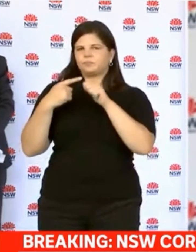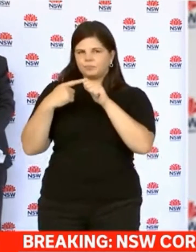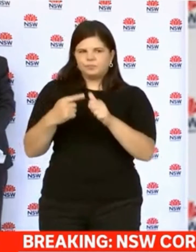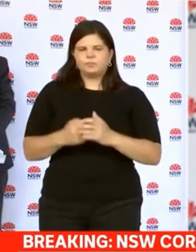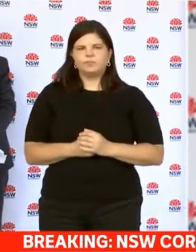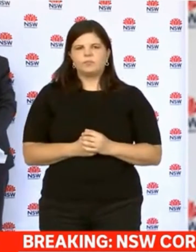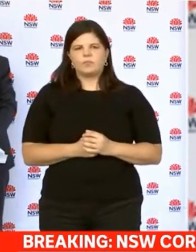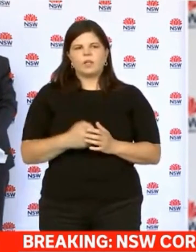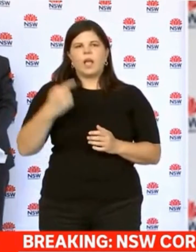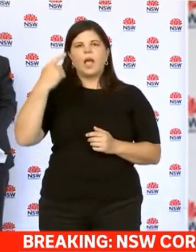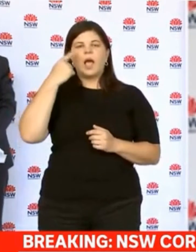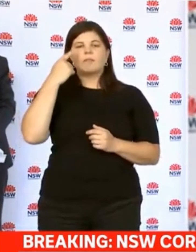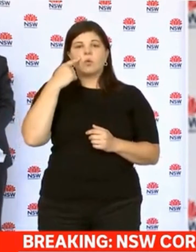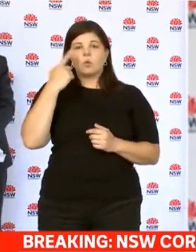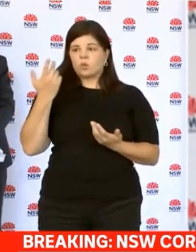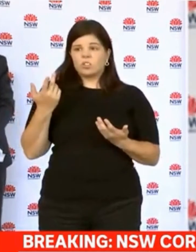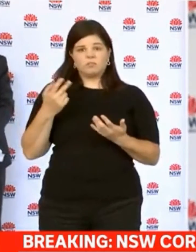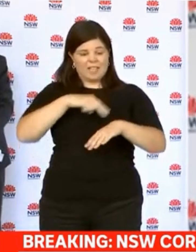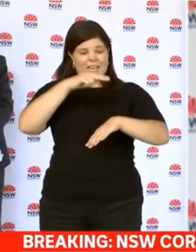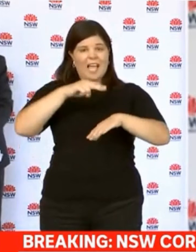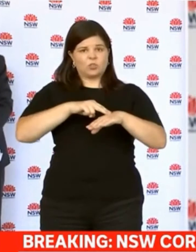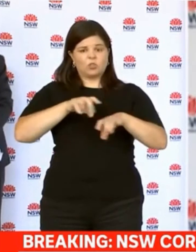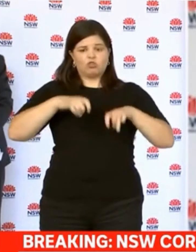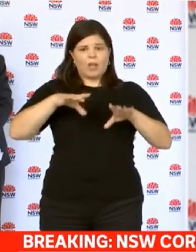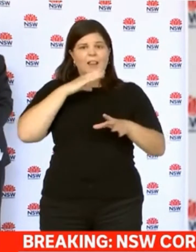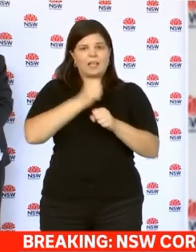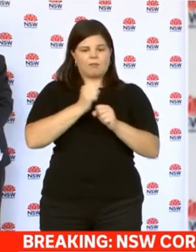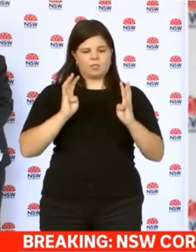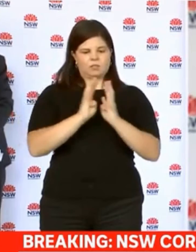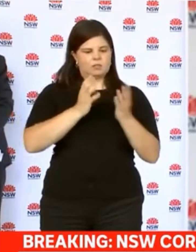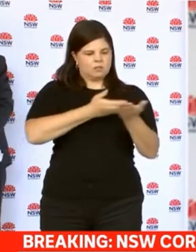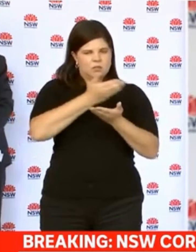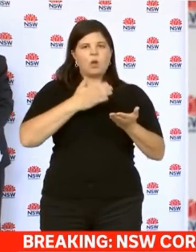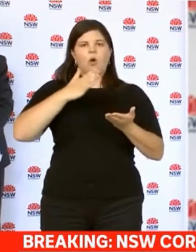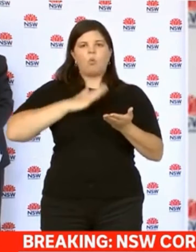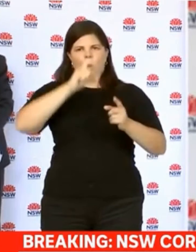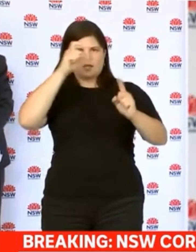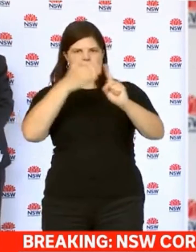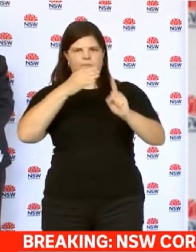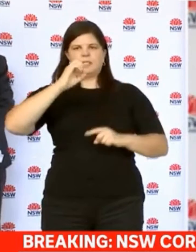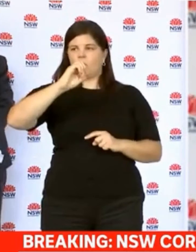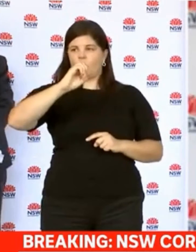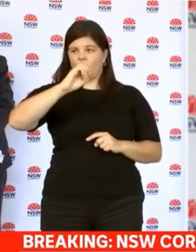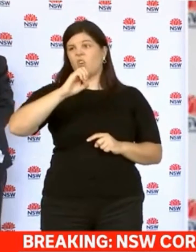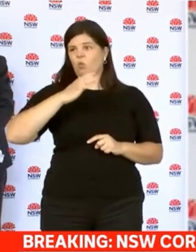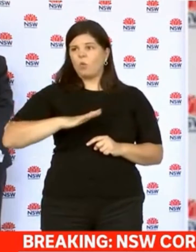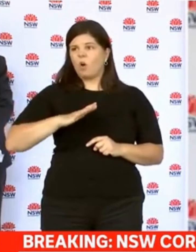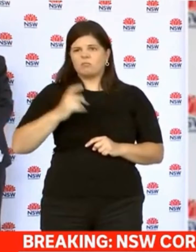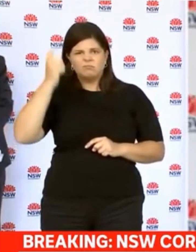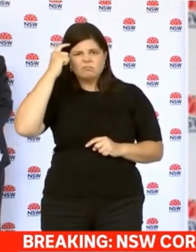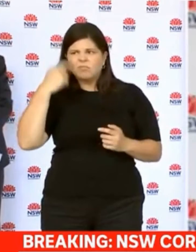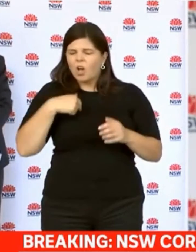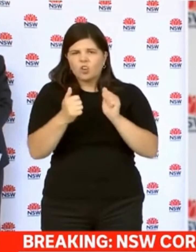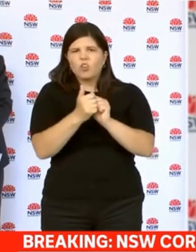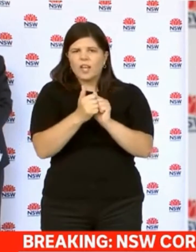the decisions of National Cabinet. Zero community transmission is our aim, and that means we don't want to see the virus spread in the community. And I think that's